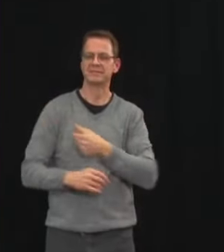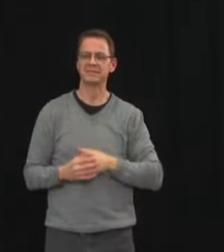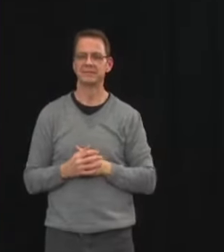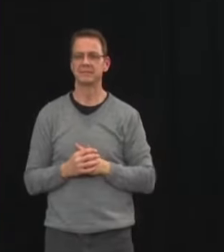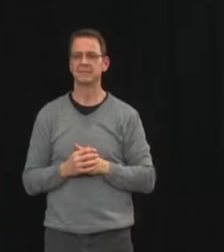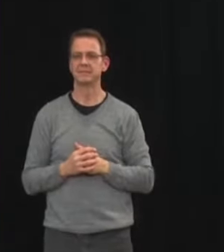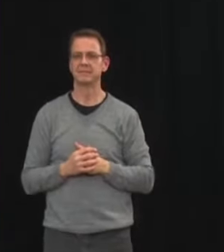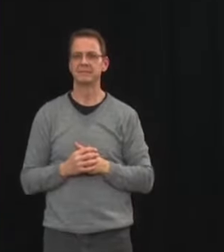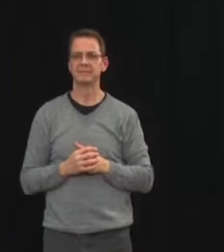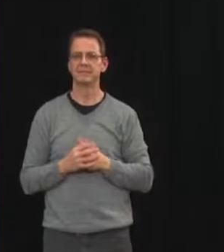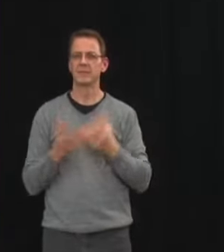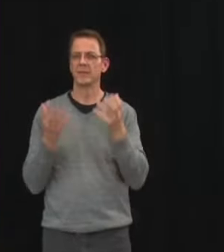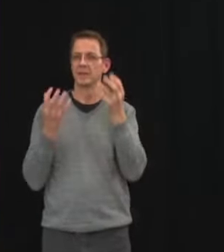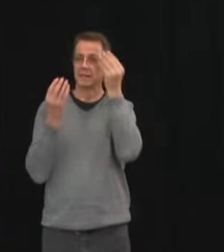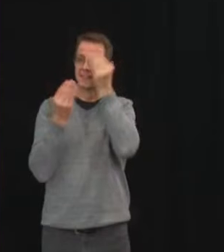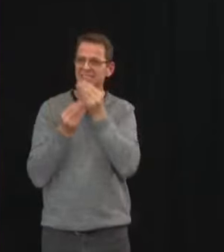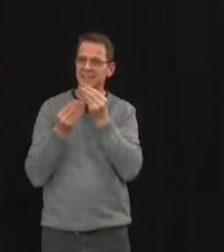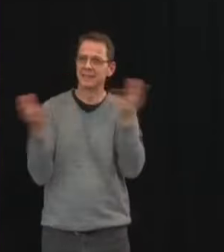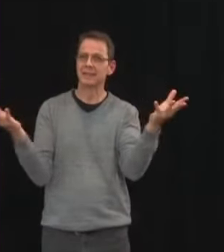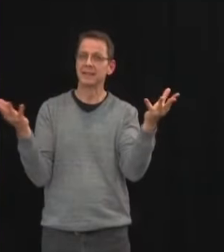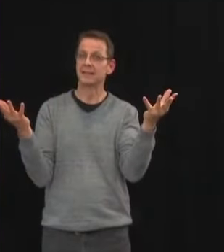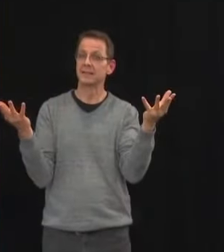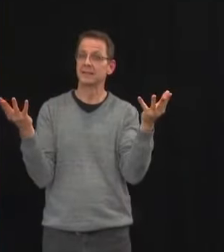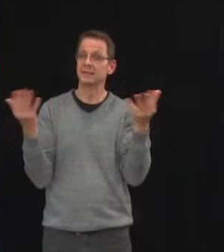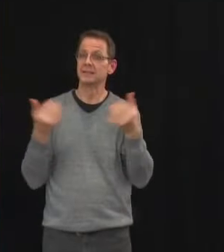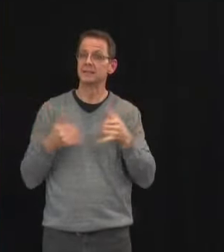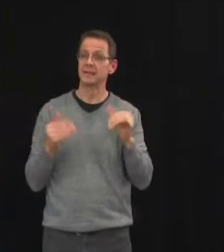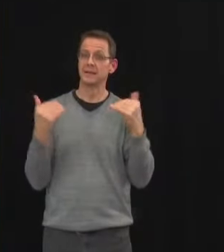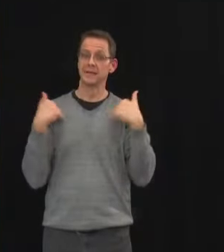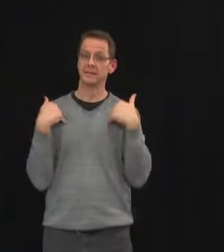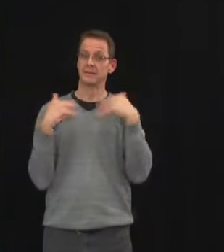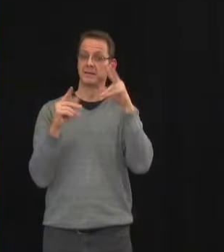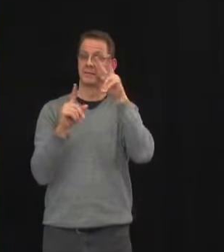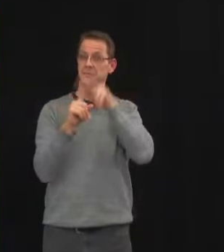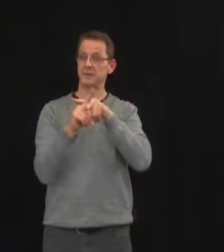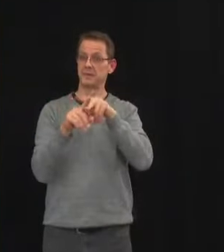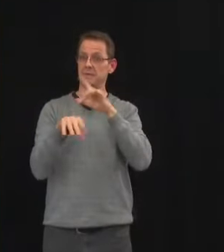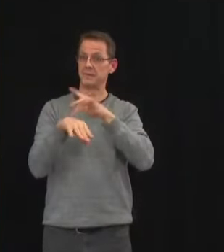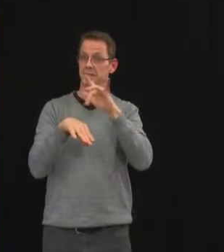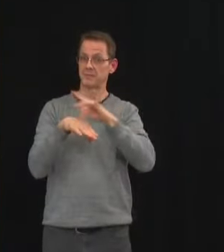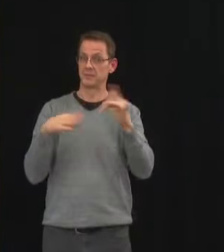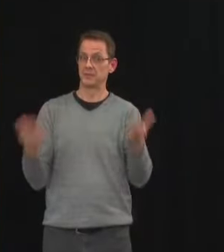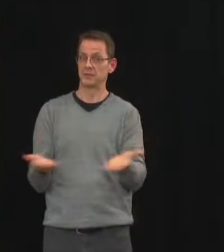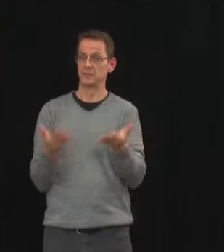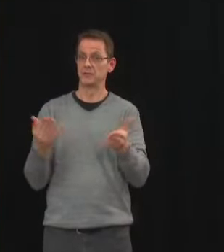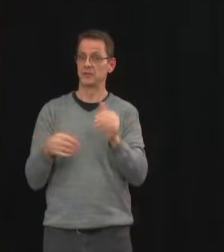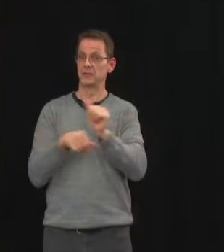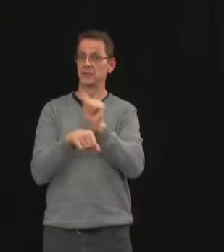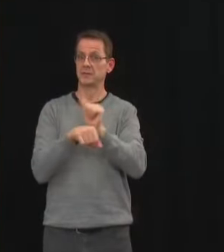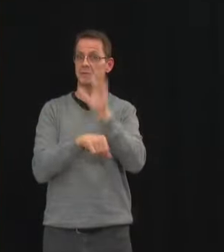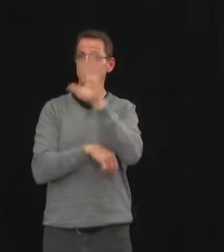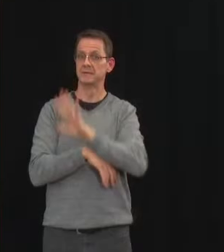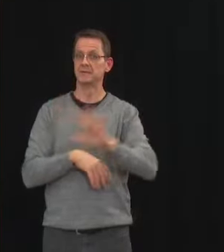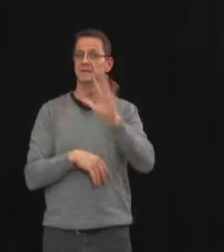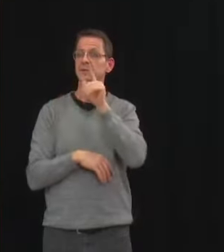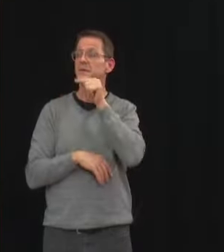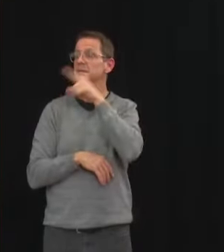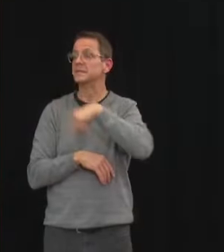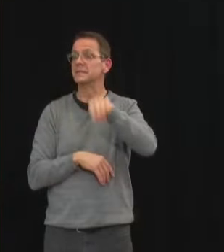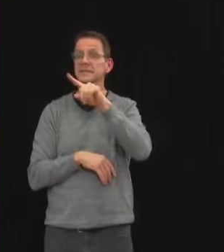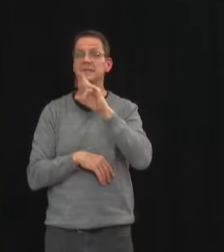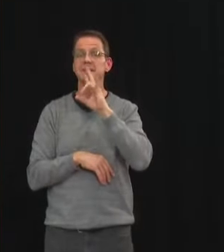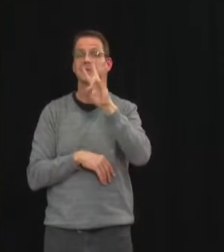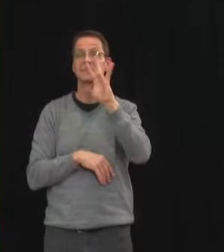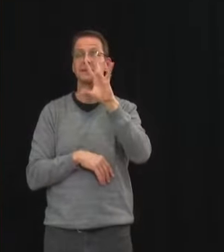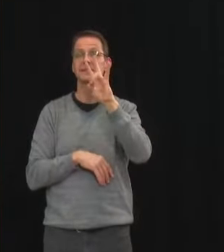are still available throughout the province. There are three options to book your appointment for receiving the vaccine. These are using